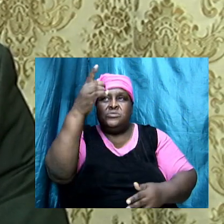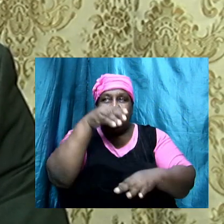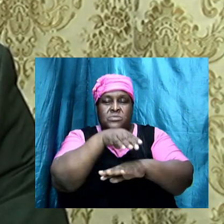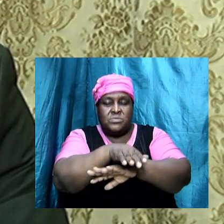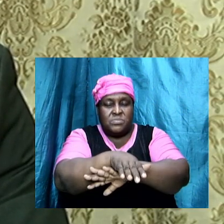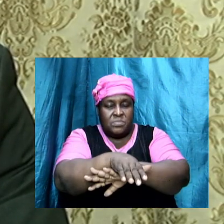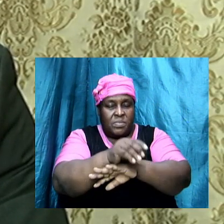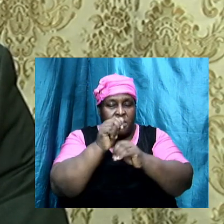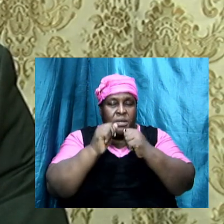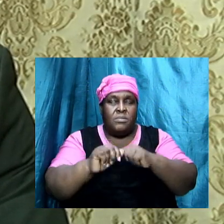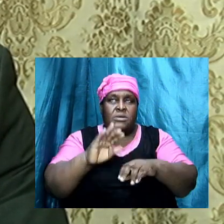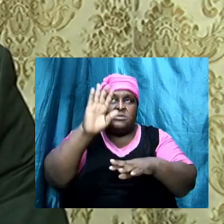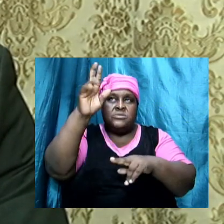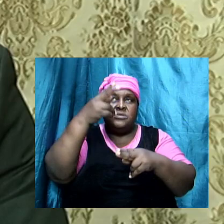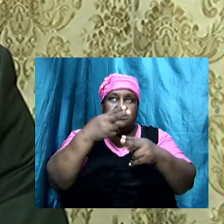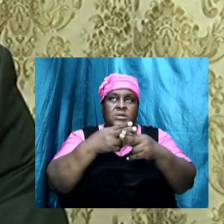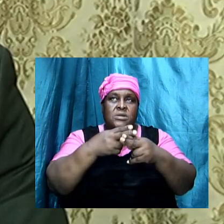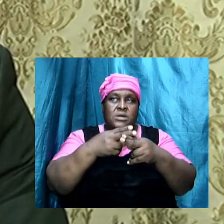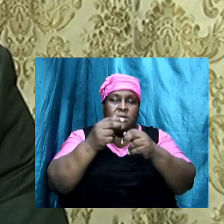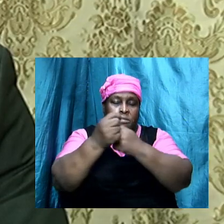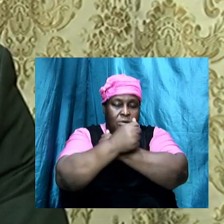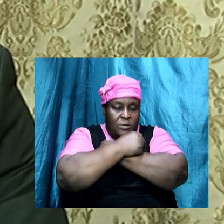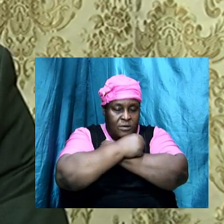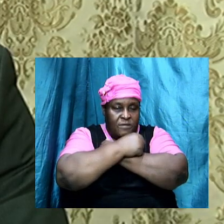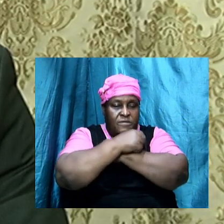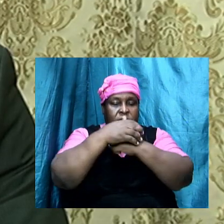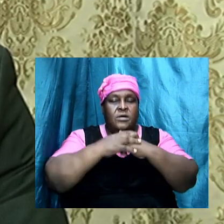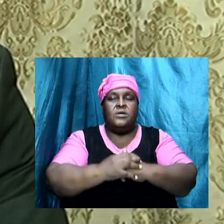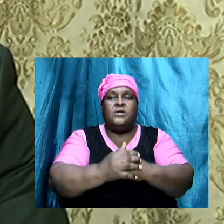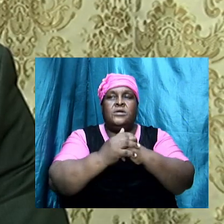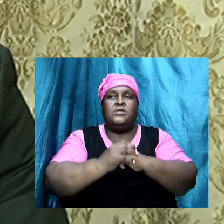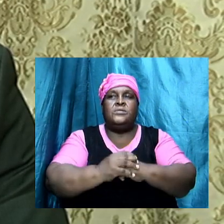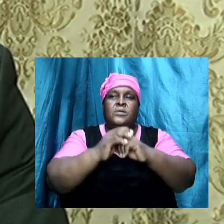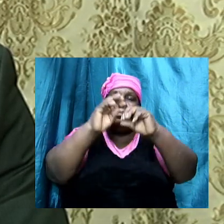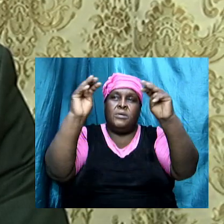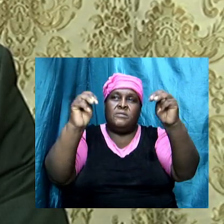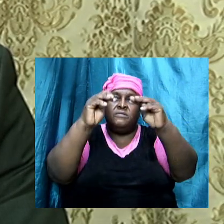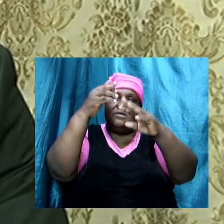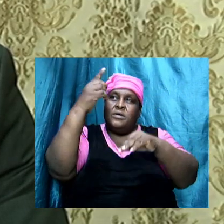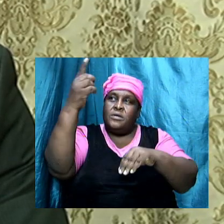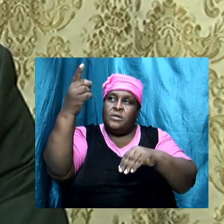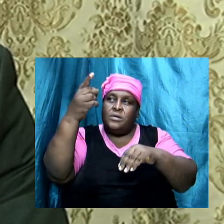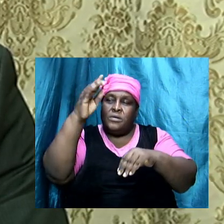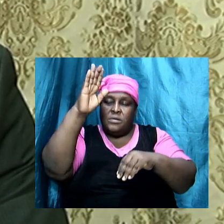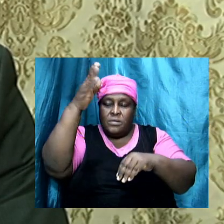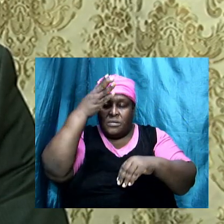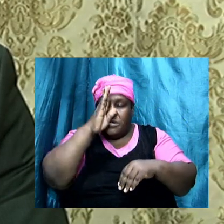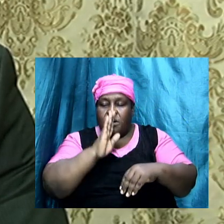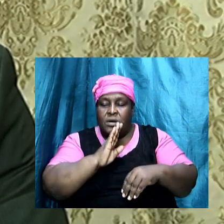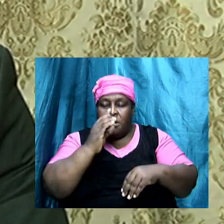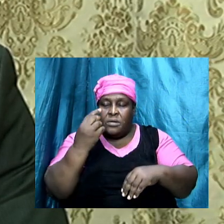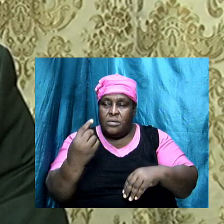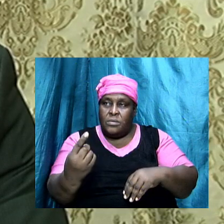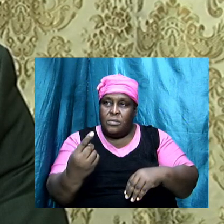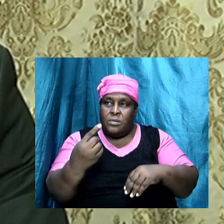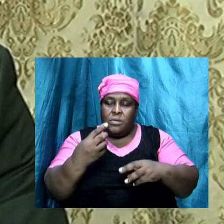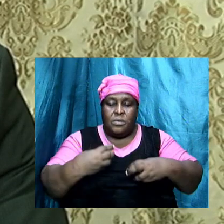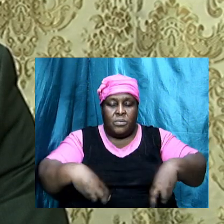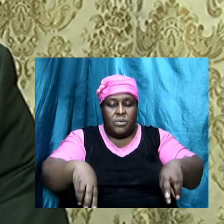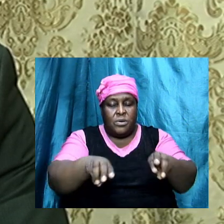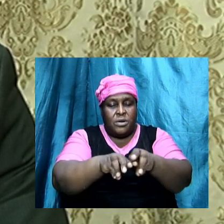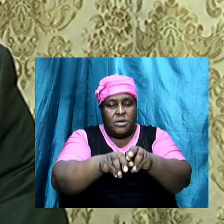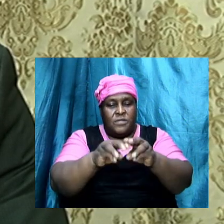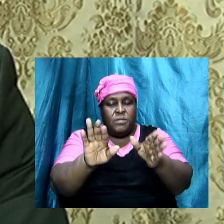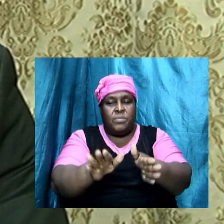We bless your name. We love, we adore you. We magnify you. You are God Almighty. You are God alone. You are worthy of praise